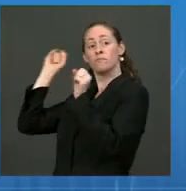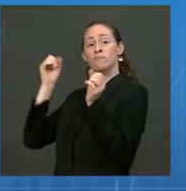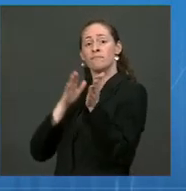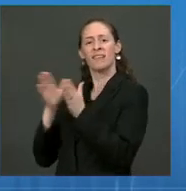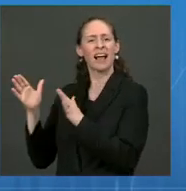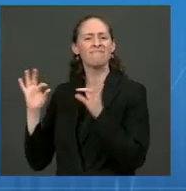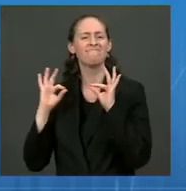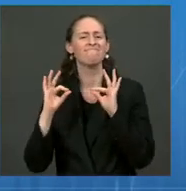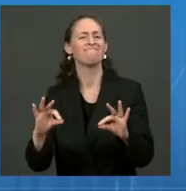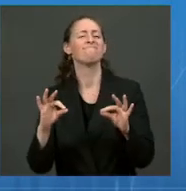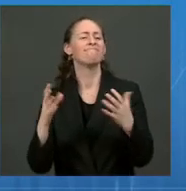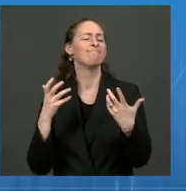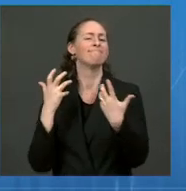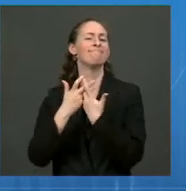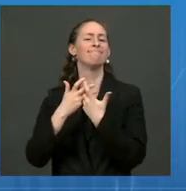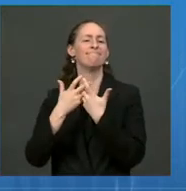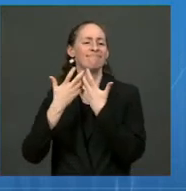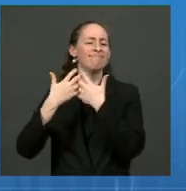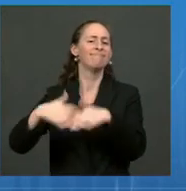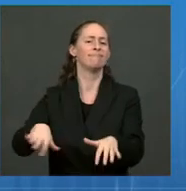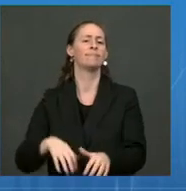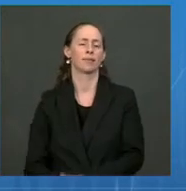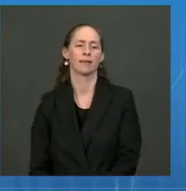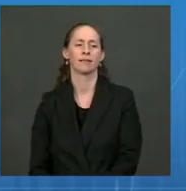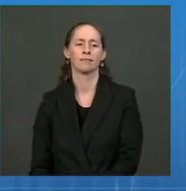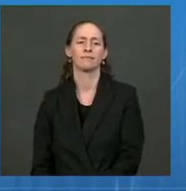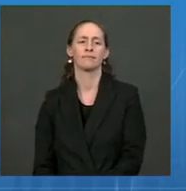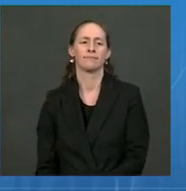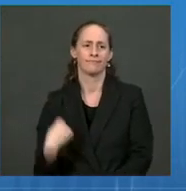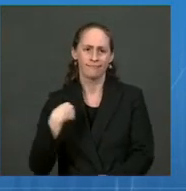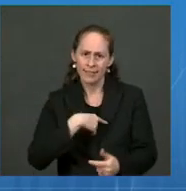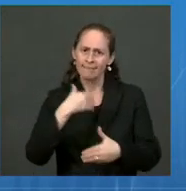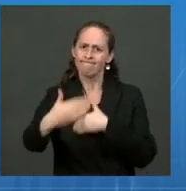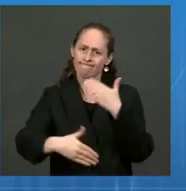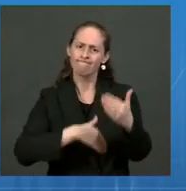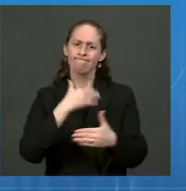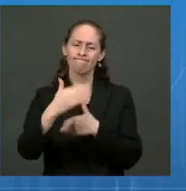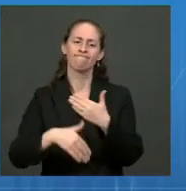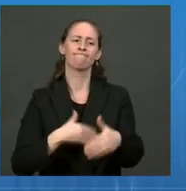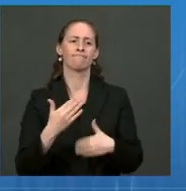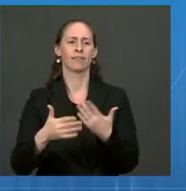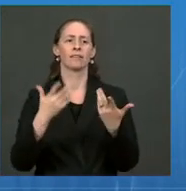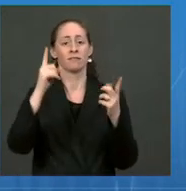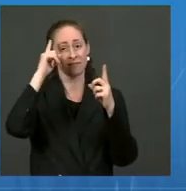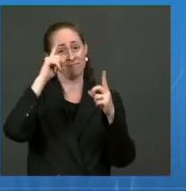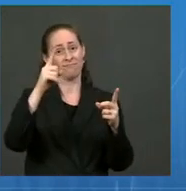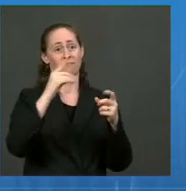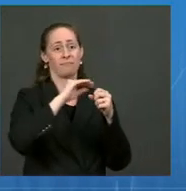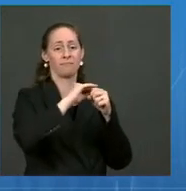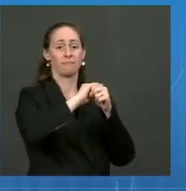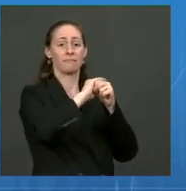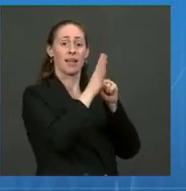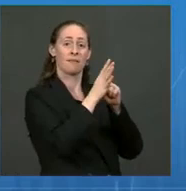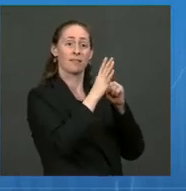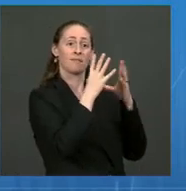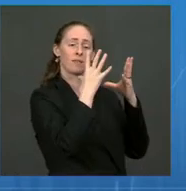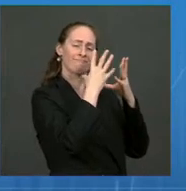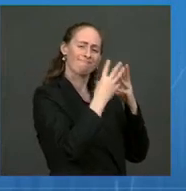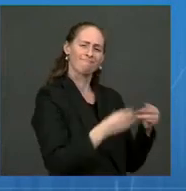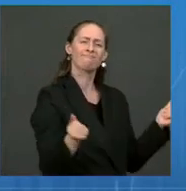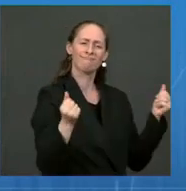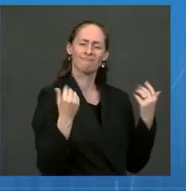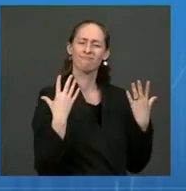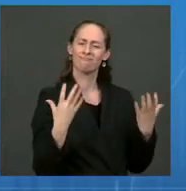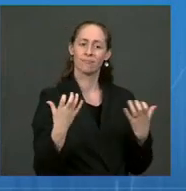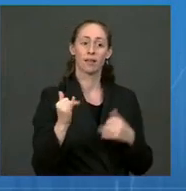focused on the execution required to move us forward on our path out of this pandemic. With that, I'll hand it over to